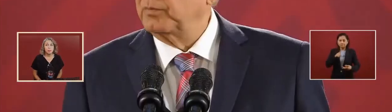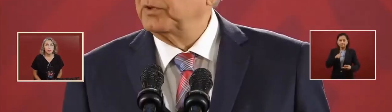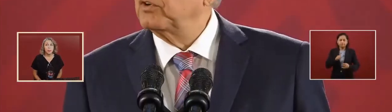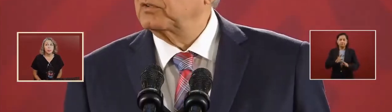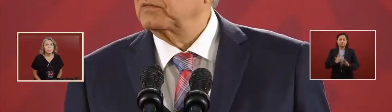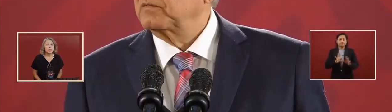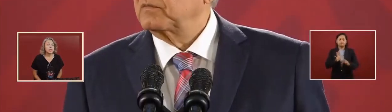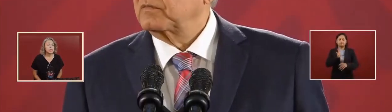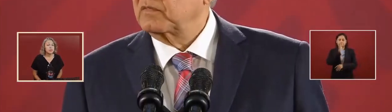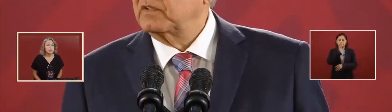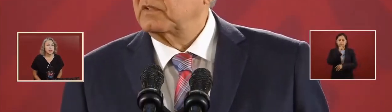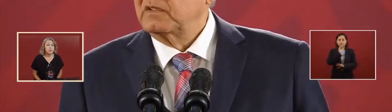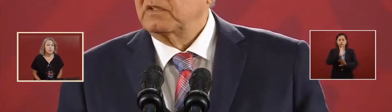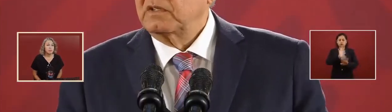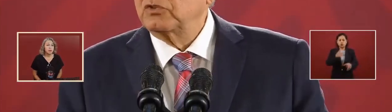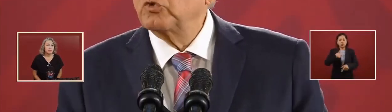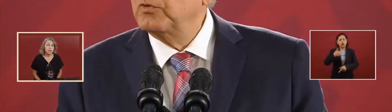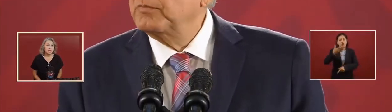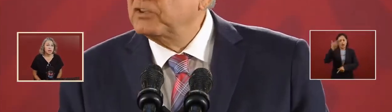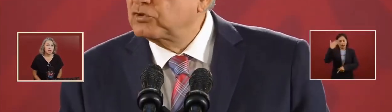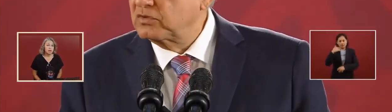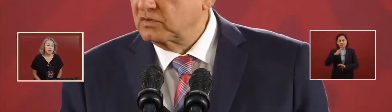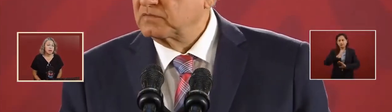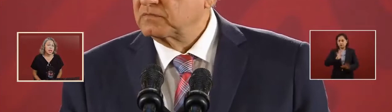opinion in its time.